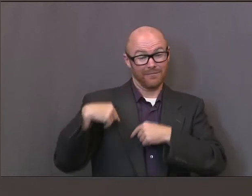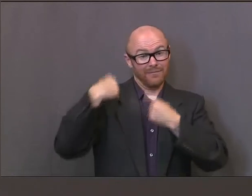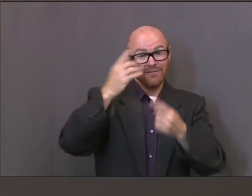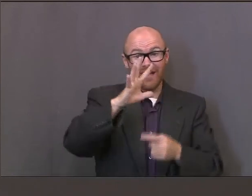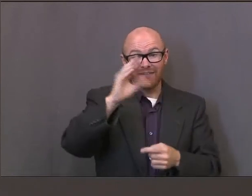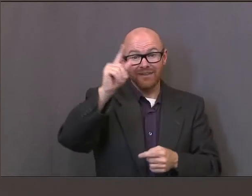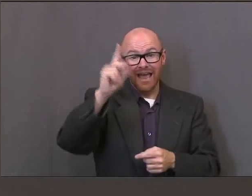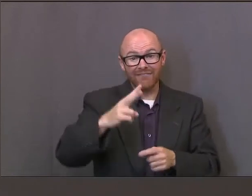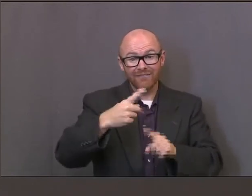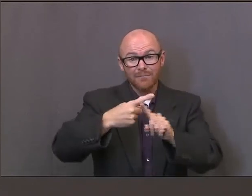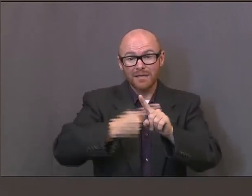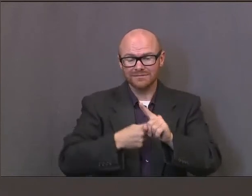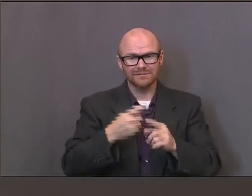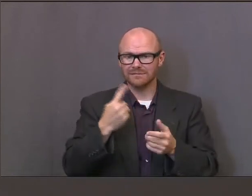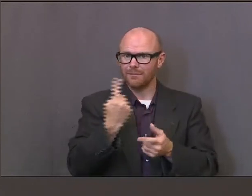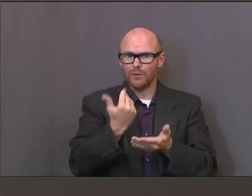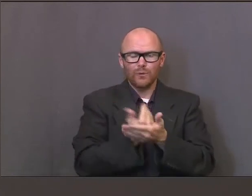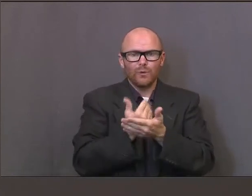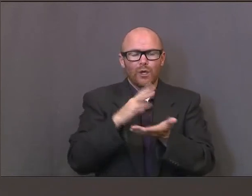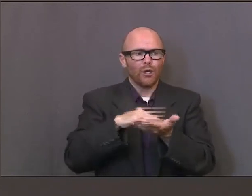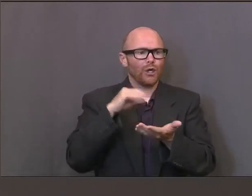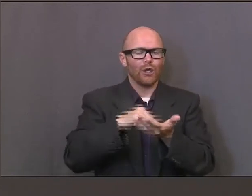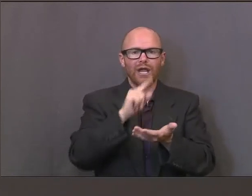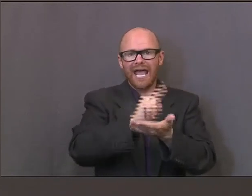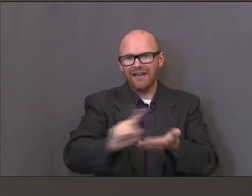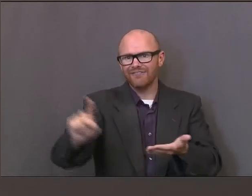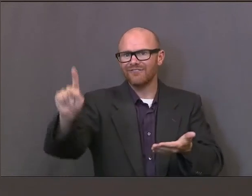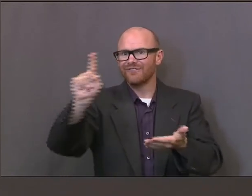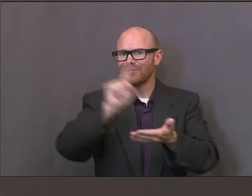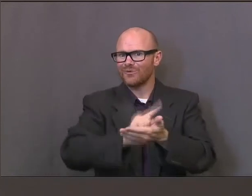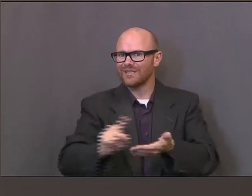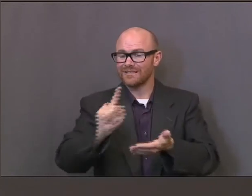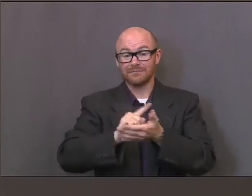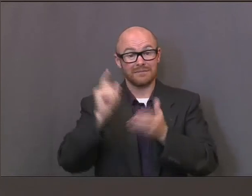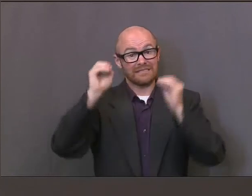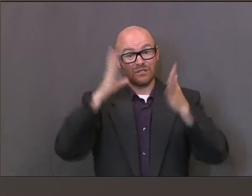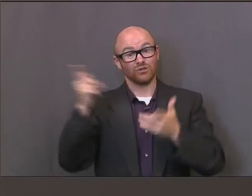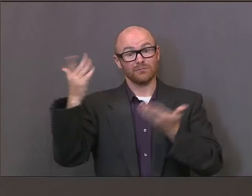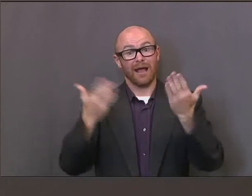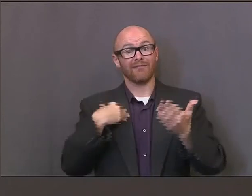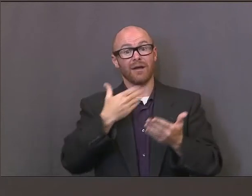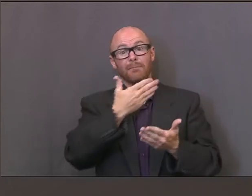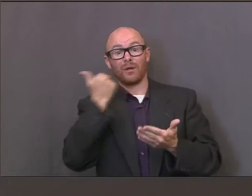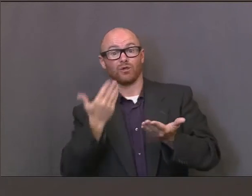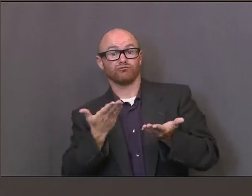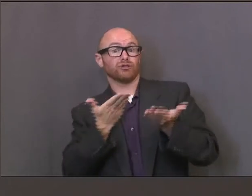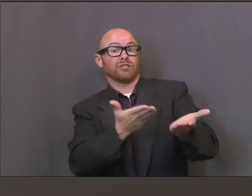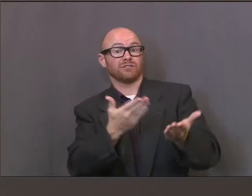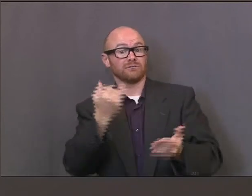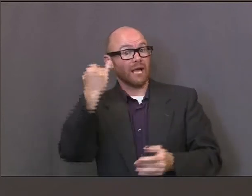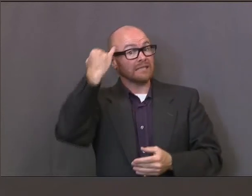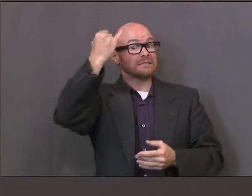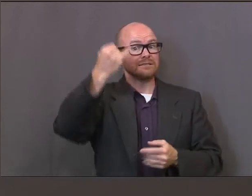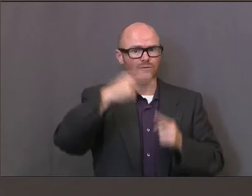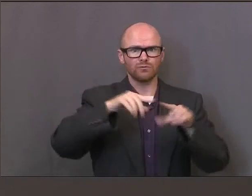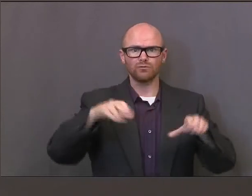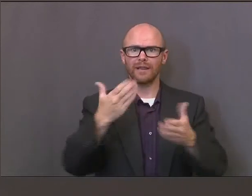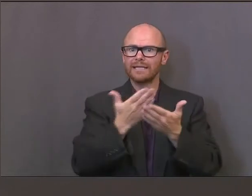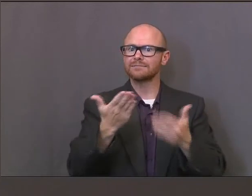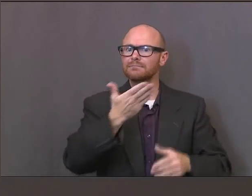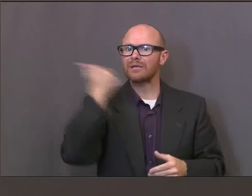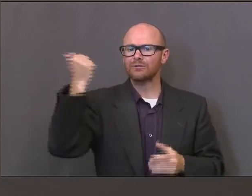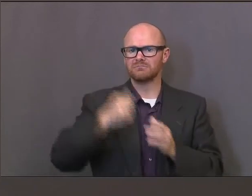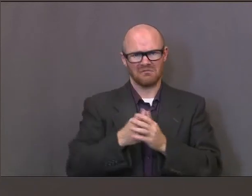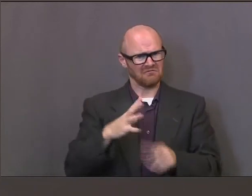But we want to make sure that this is an environment. We'll listen to the teachers. They might have some suggestions of what we can do better. Work with the local